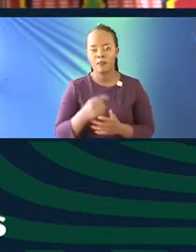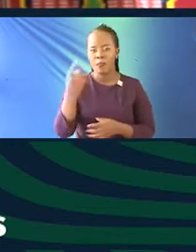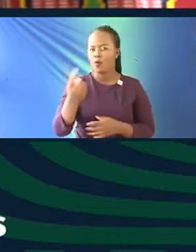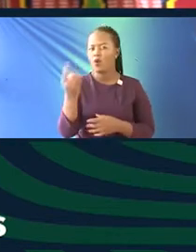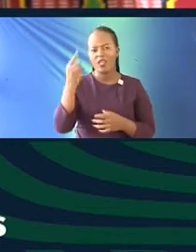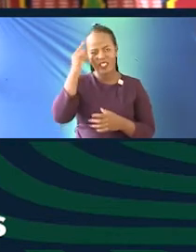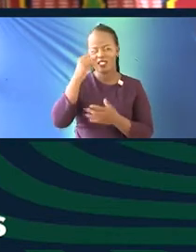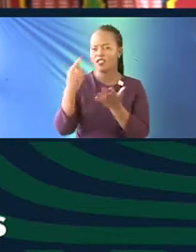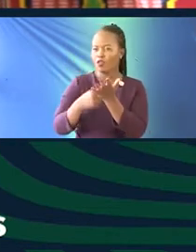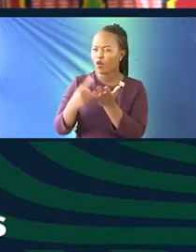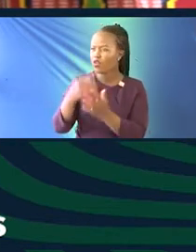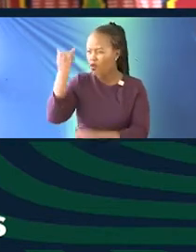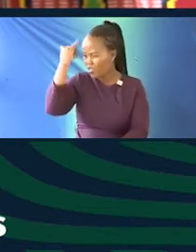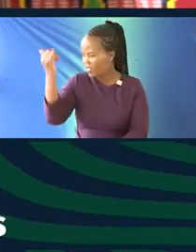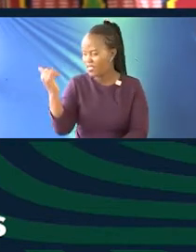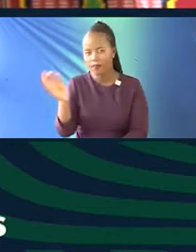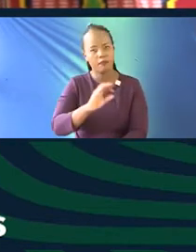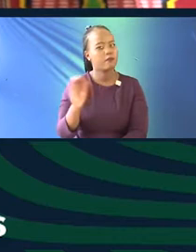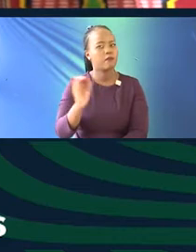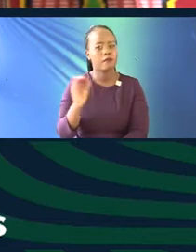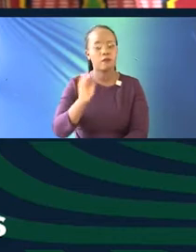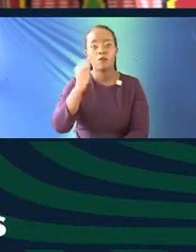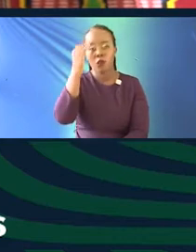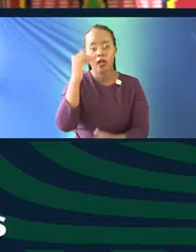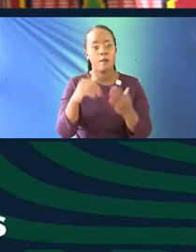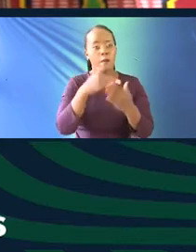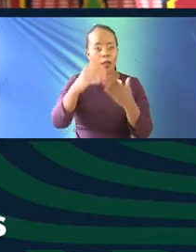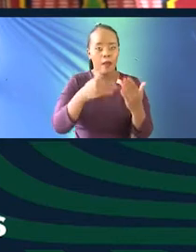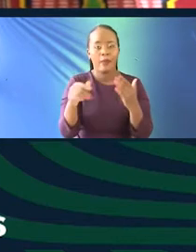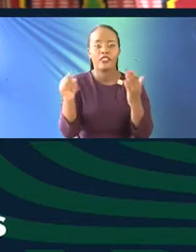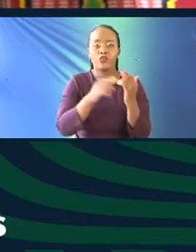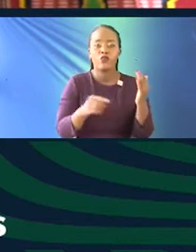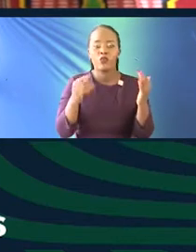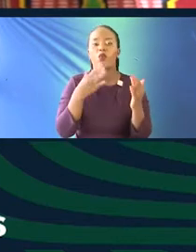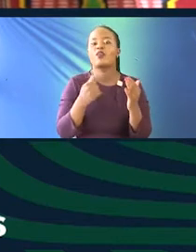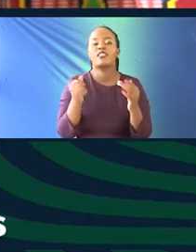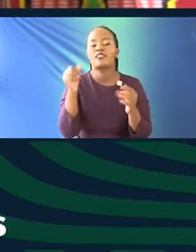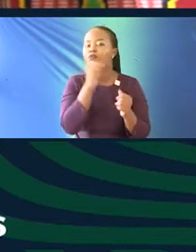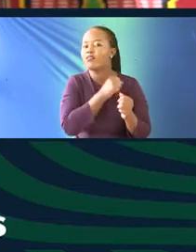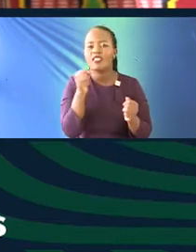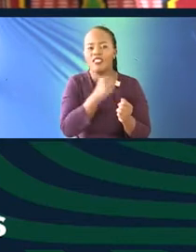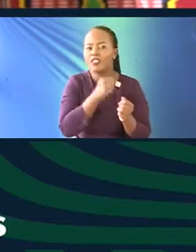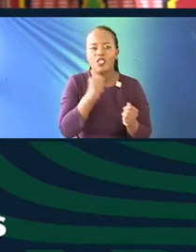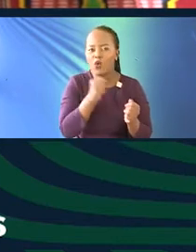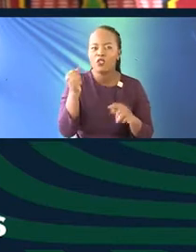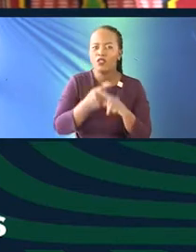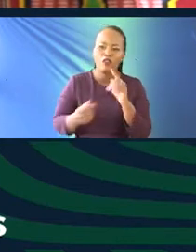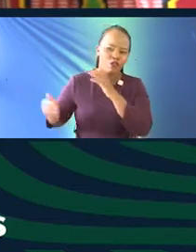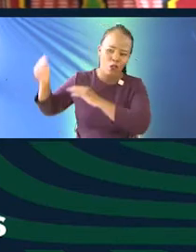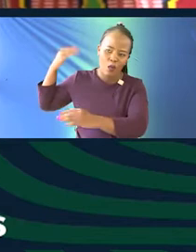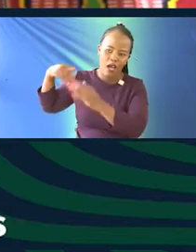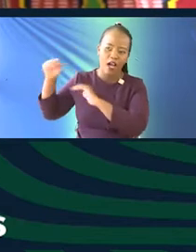a sort of colonial idea of who we are, if you like, because the material that we're looking at at the Macmillan is very, very old. It dates back to the